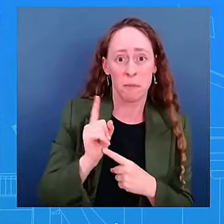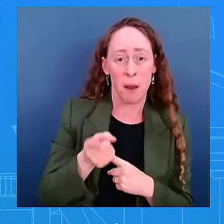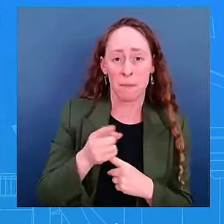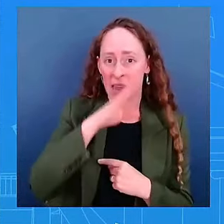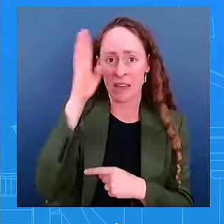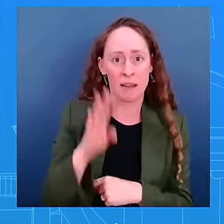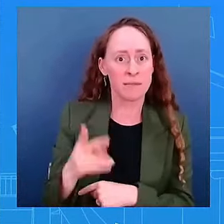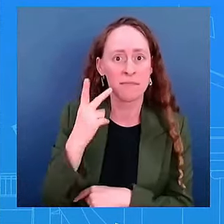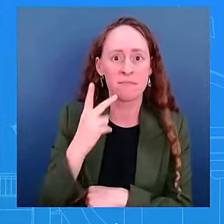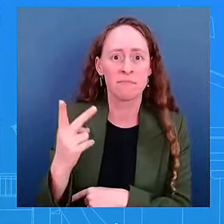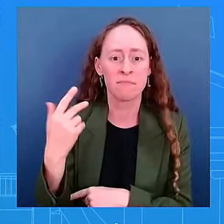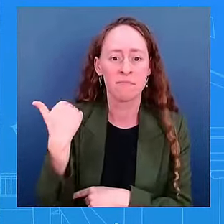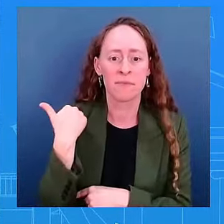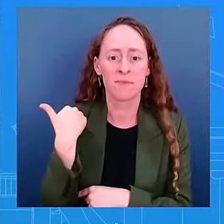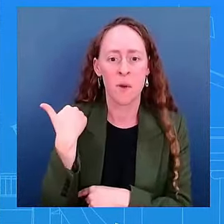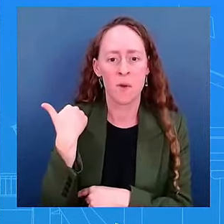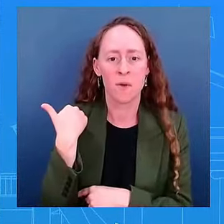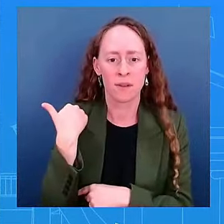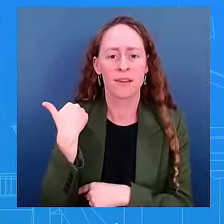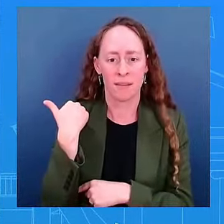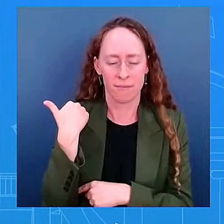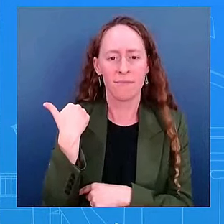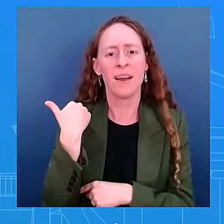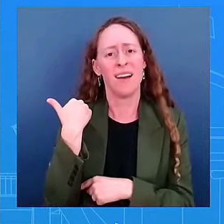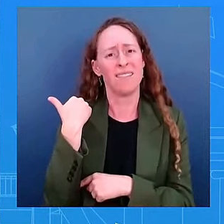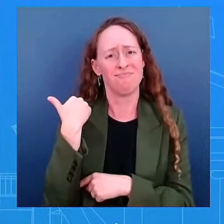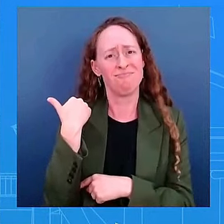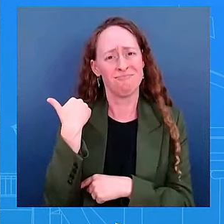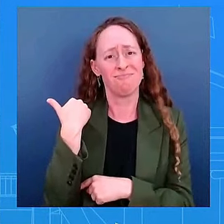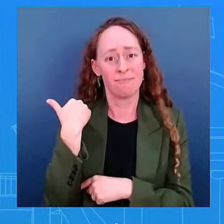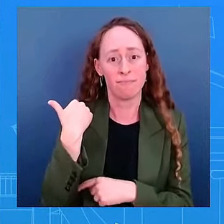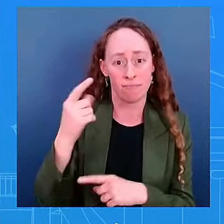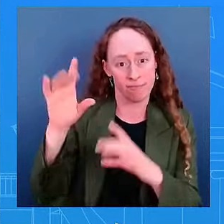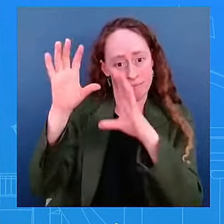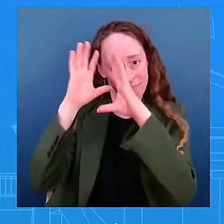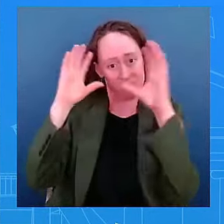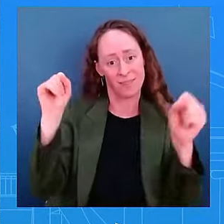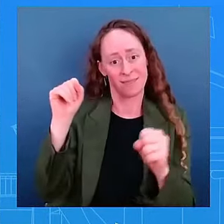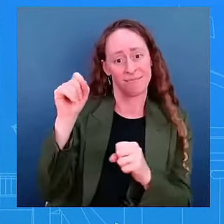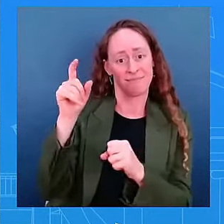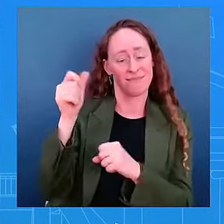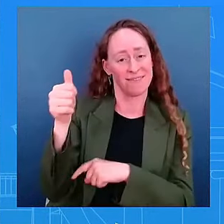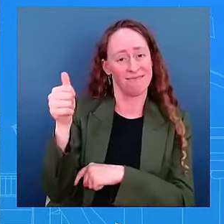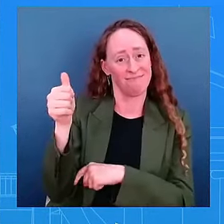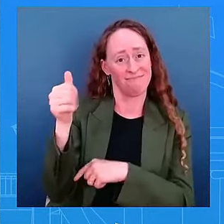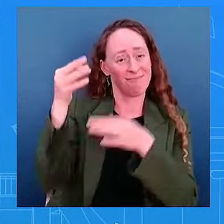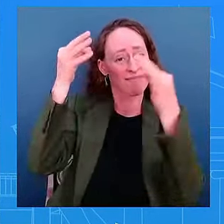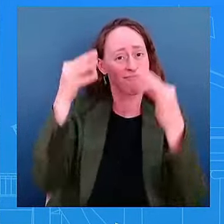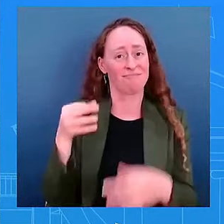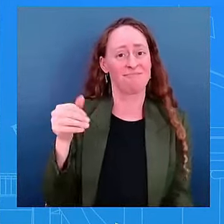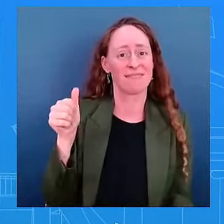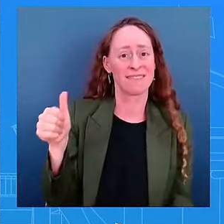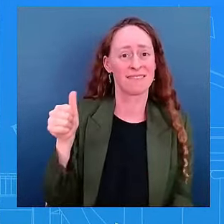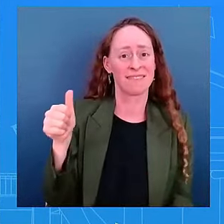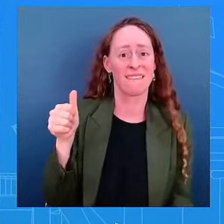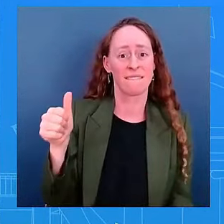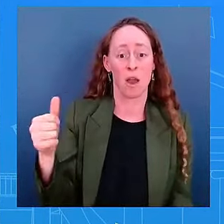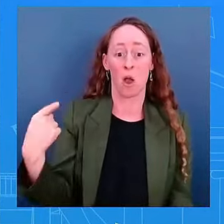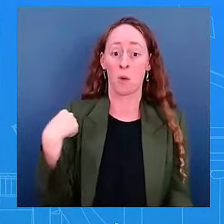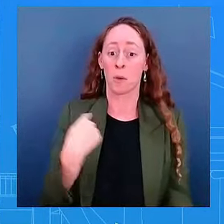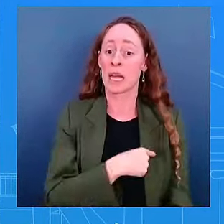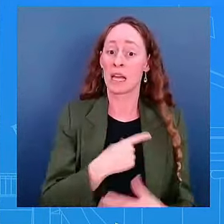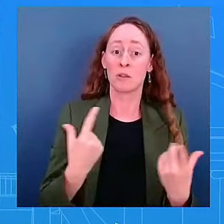And it was for the president to come to that decision. To come to that decision. When we told you all that the president,